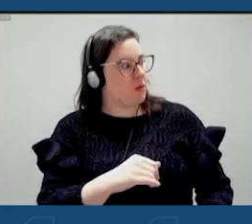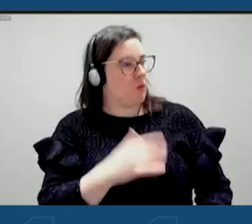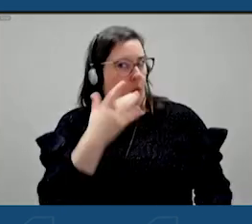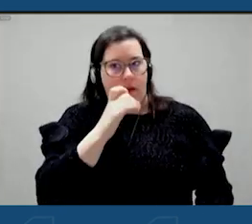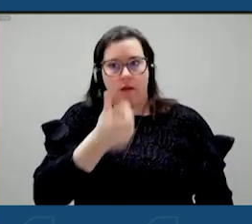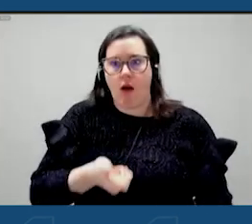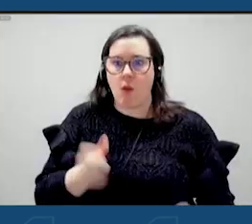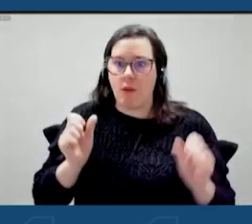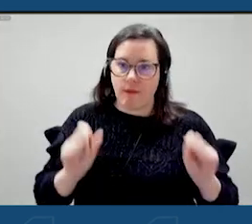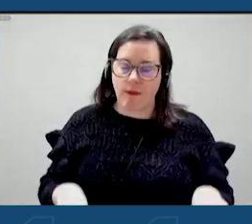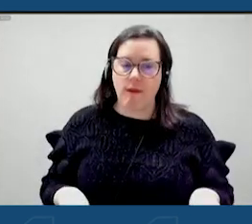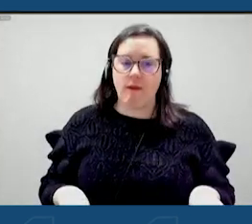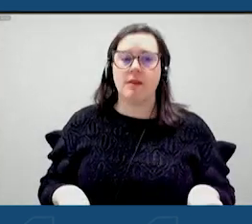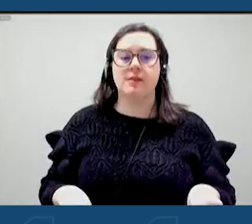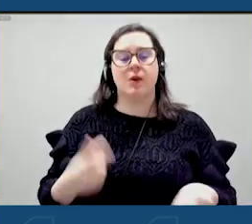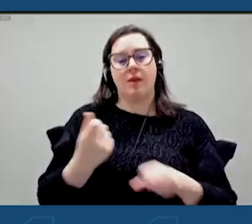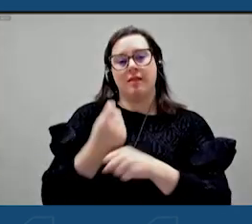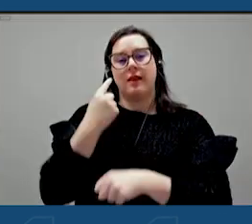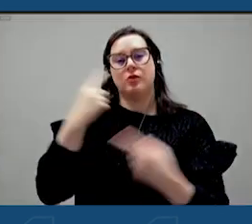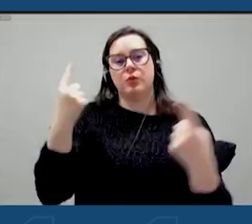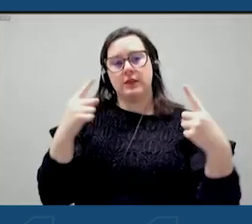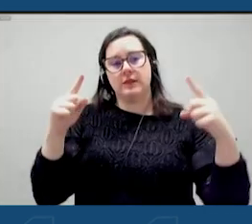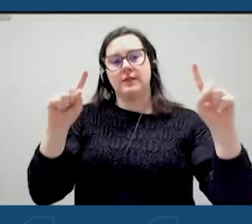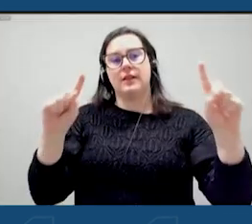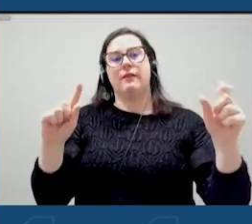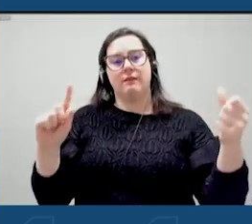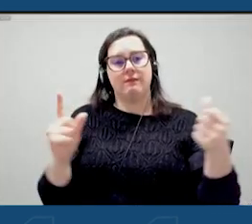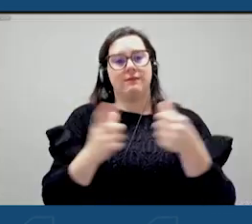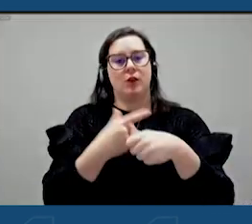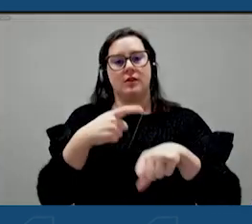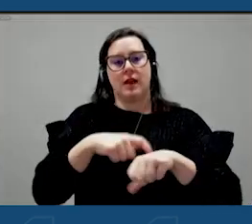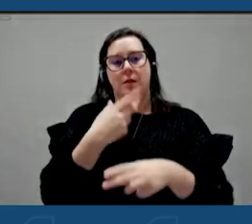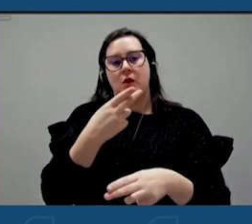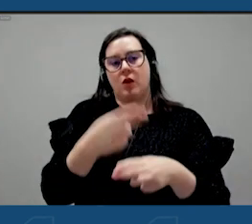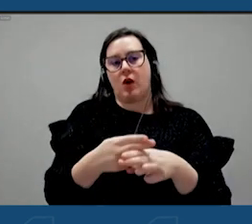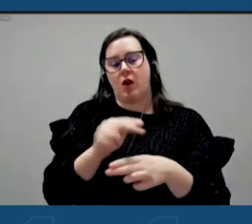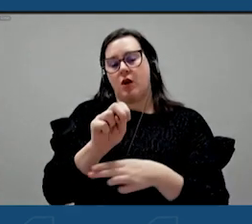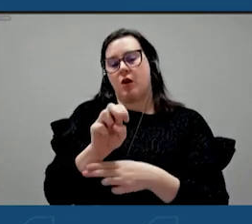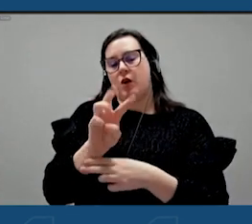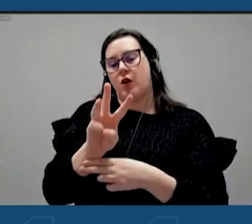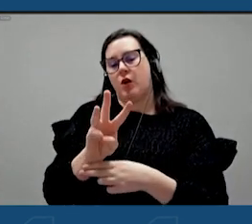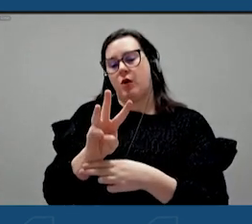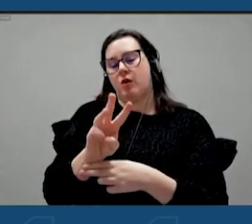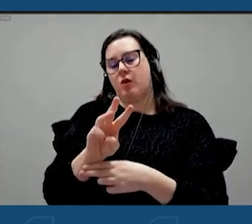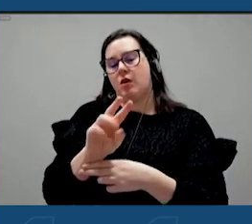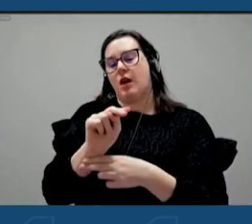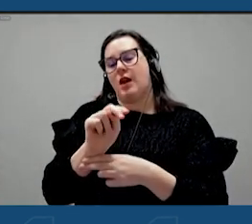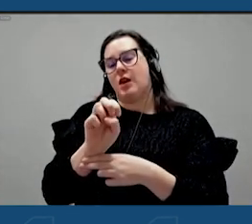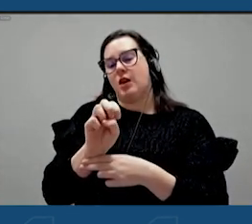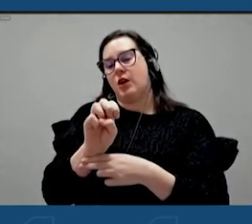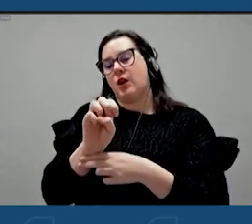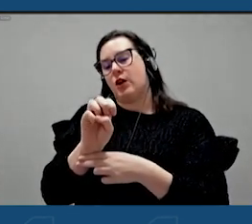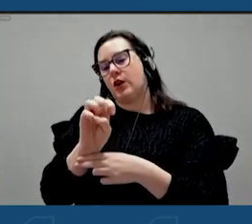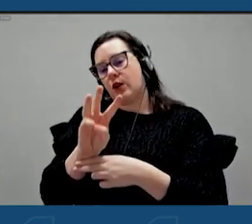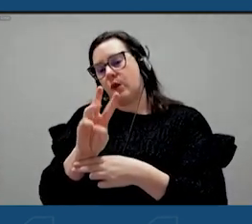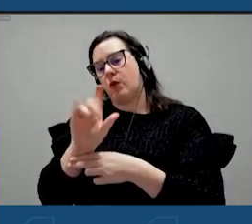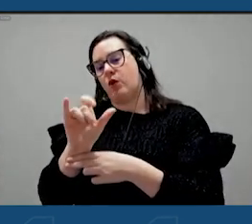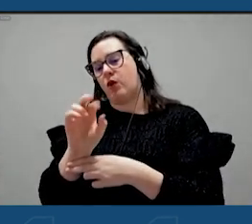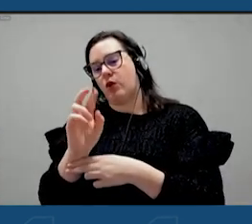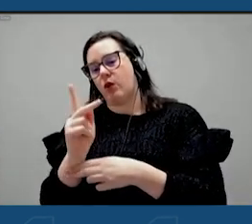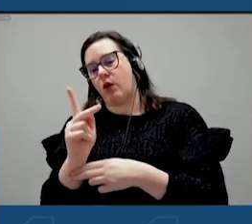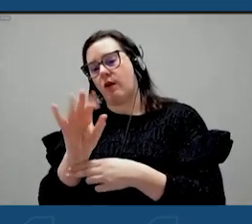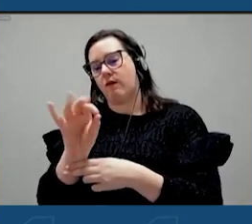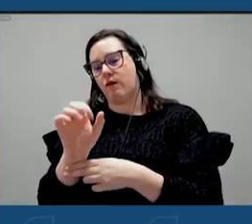And so we announced last year, first ever, we have it called the New York Forward Awards, which are $4.5 million